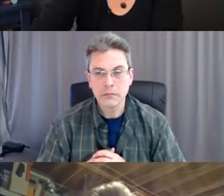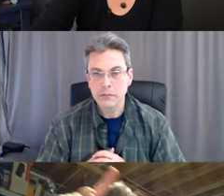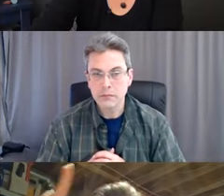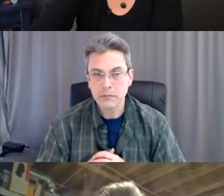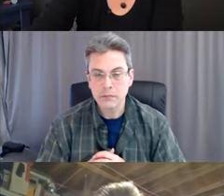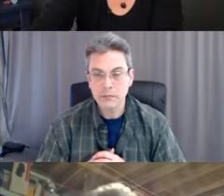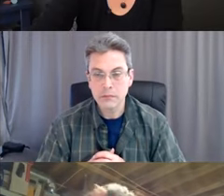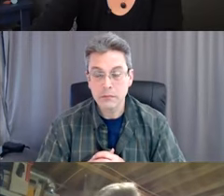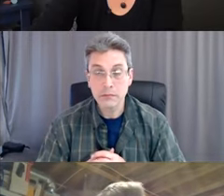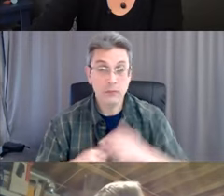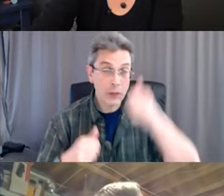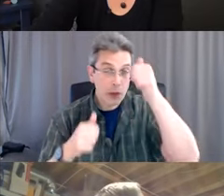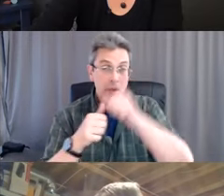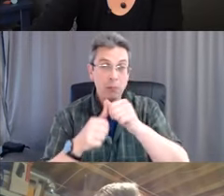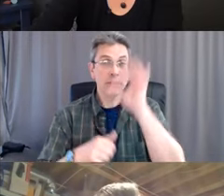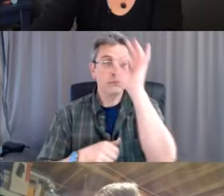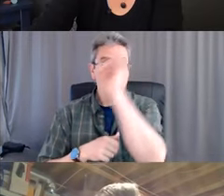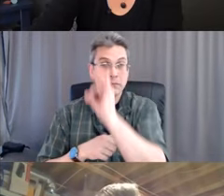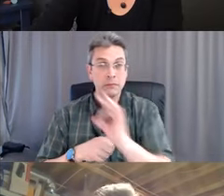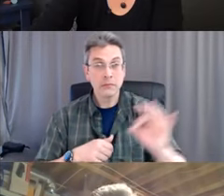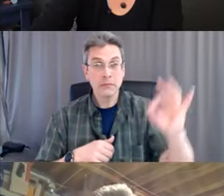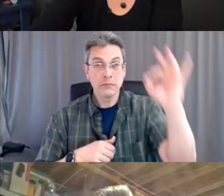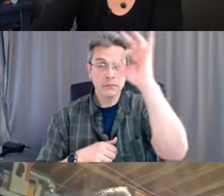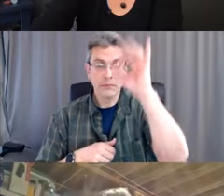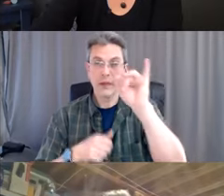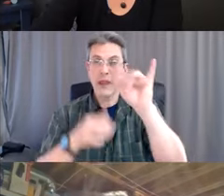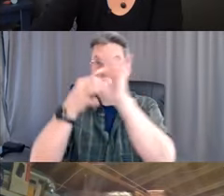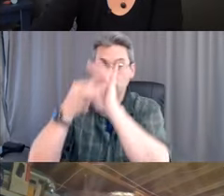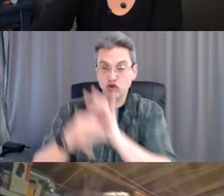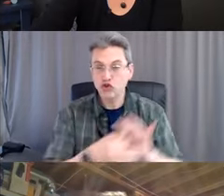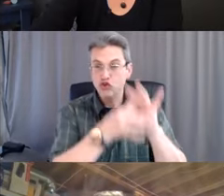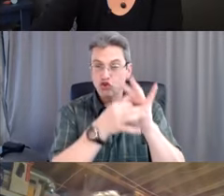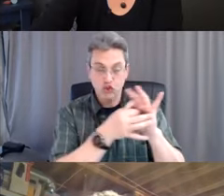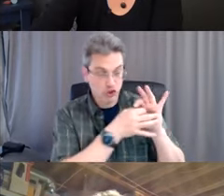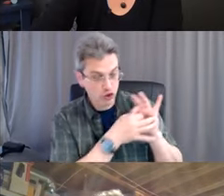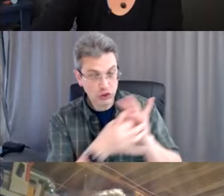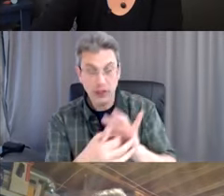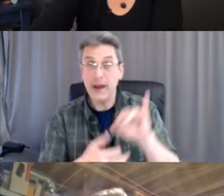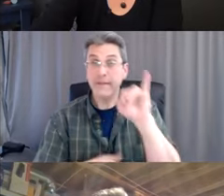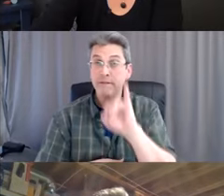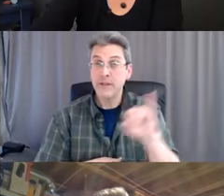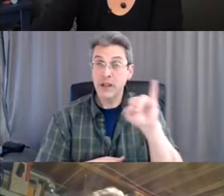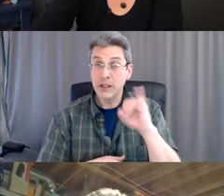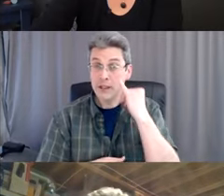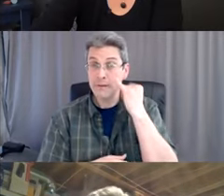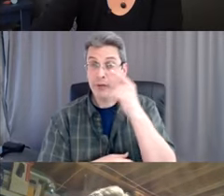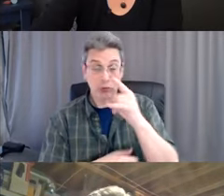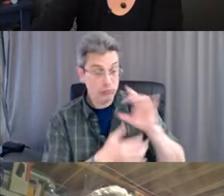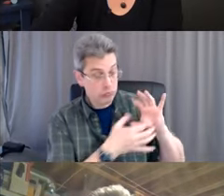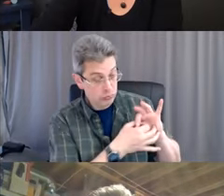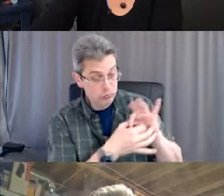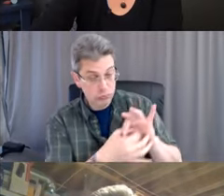Remember that chain of infection. So if you just keep the chain of infection broken in any one of those places and